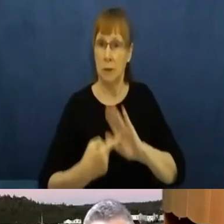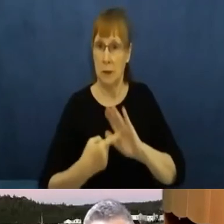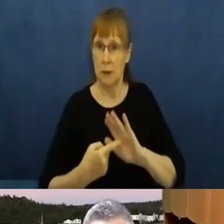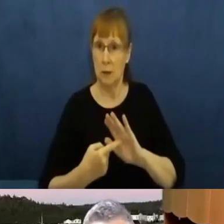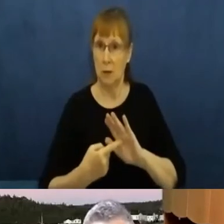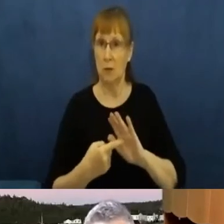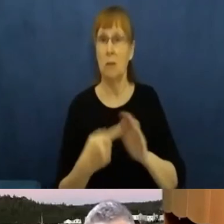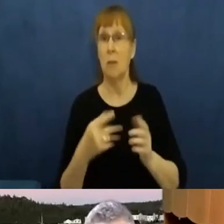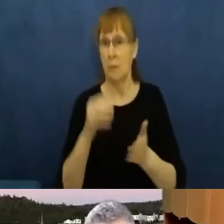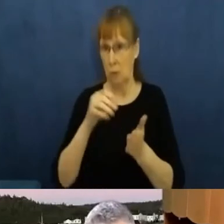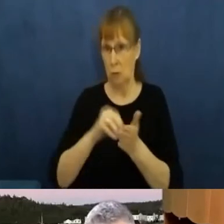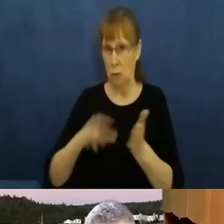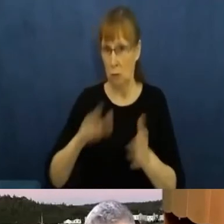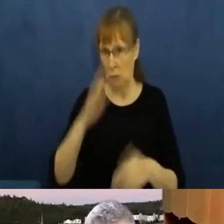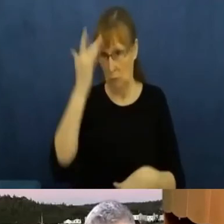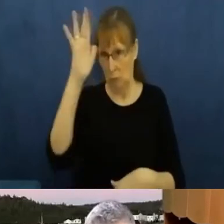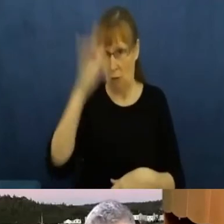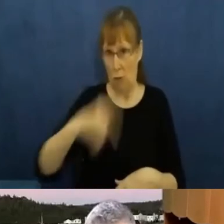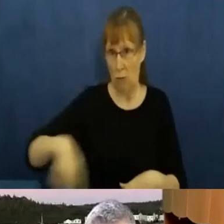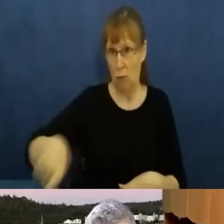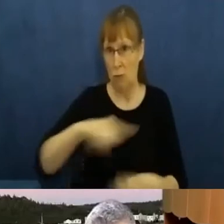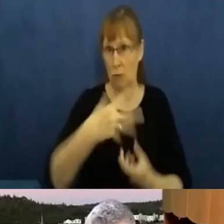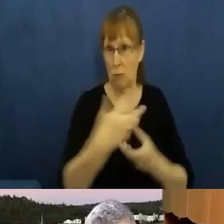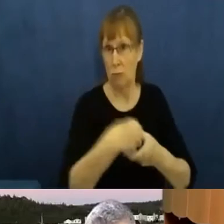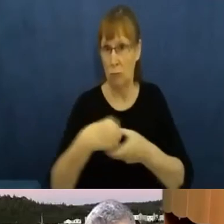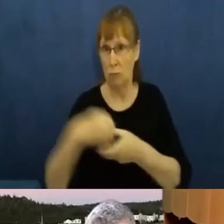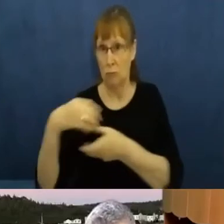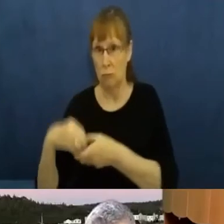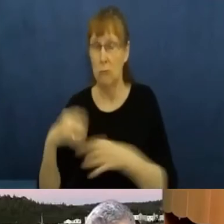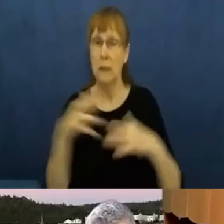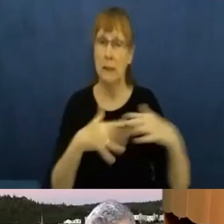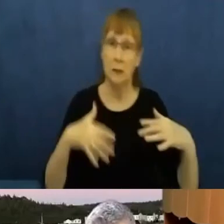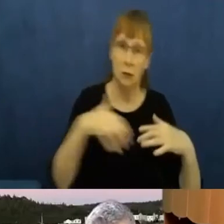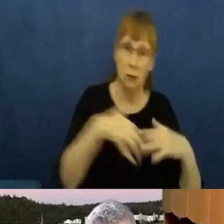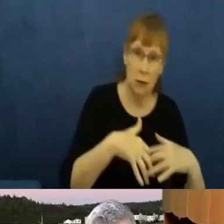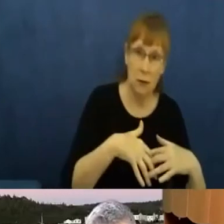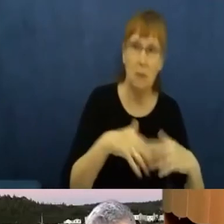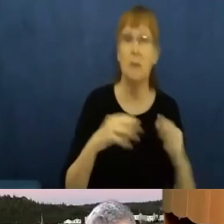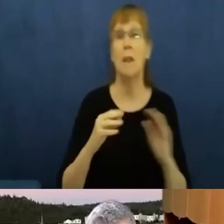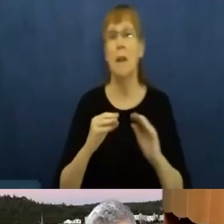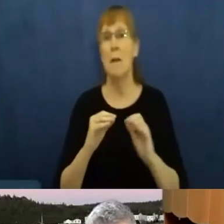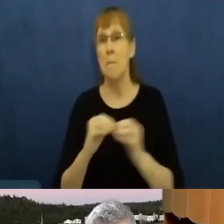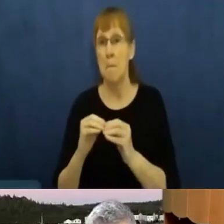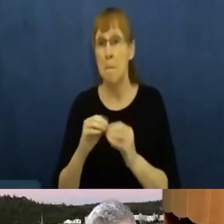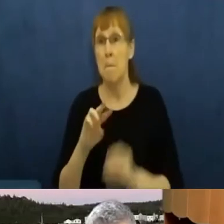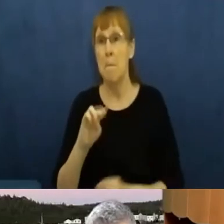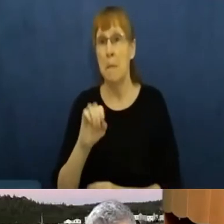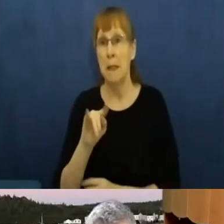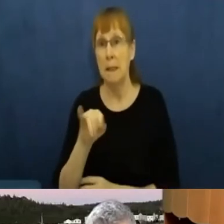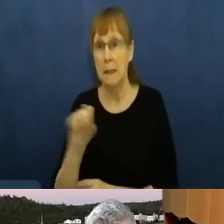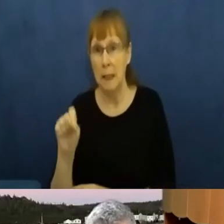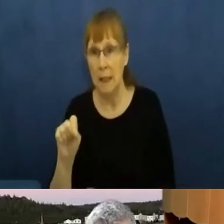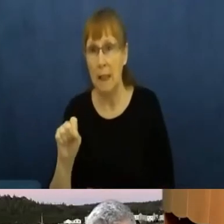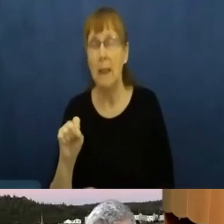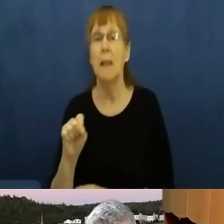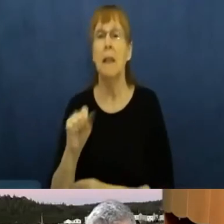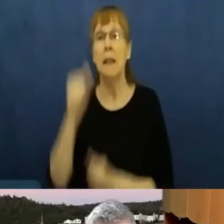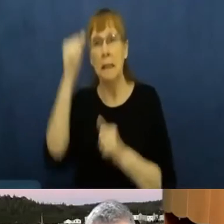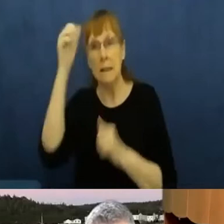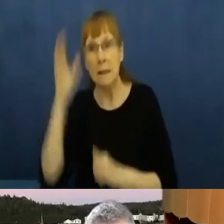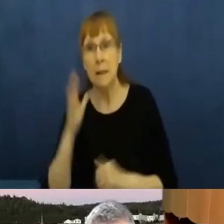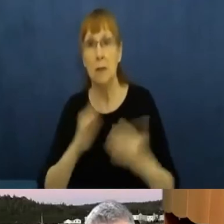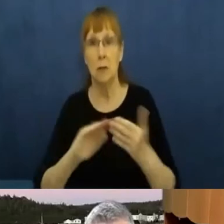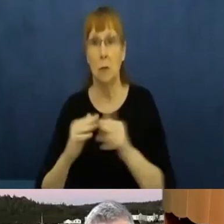Fellows et Mentors. Since 2019, we welcomed a record number of First Nations, Inuit et Métis scholars in our